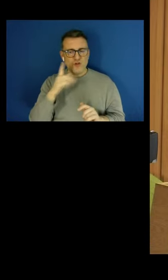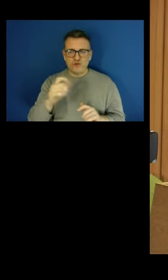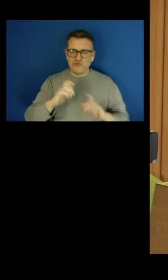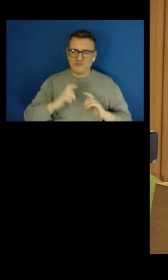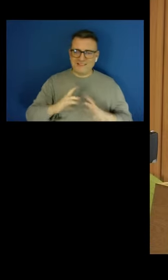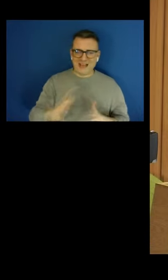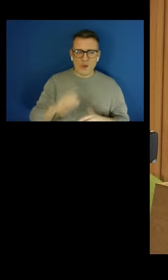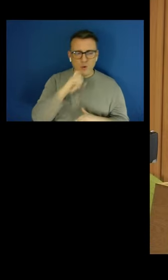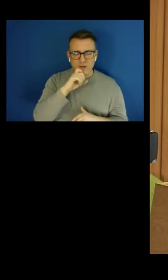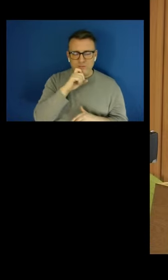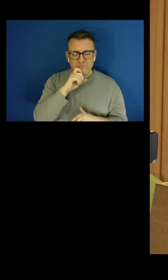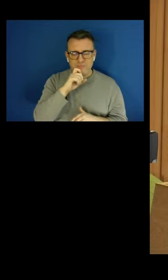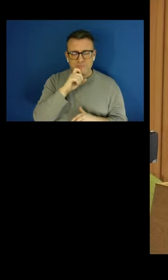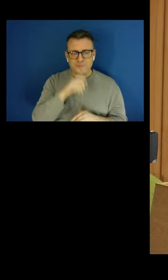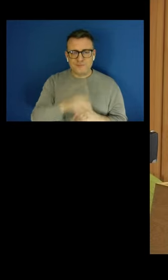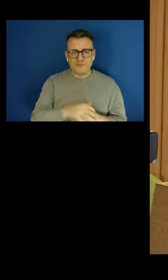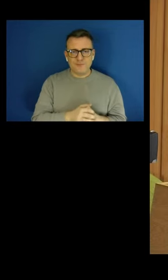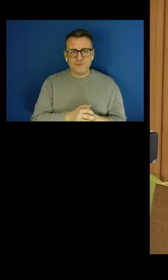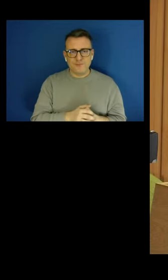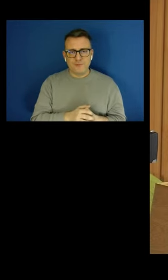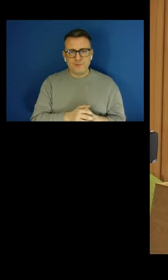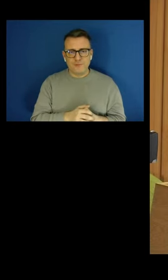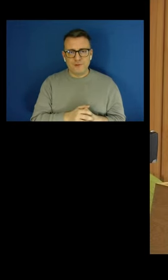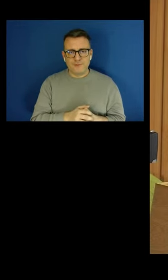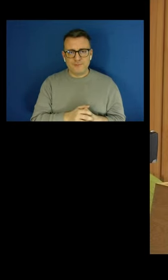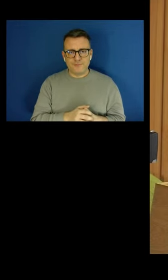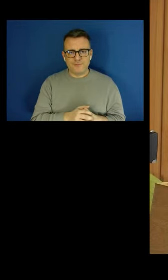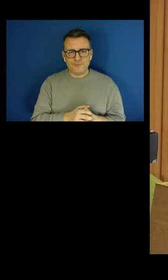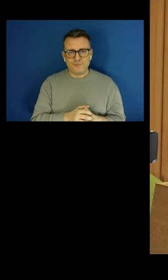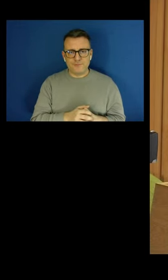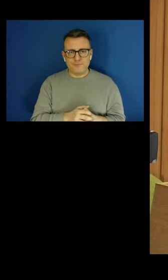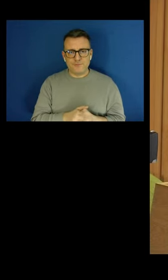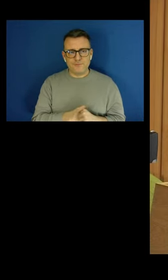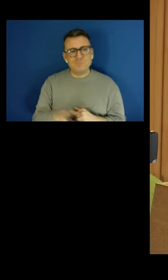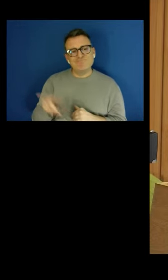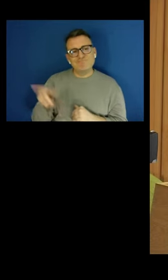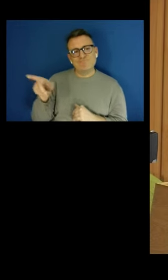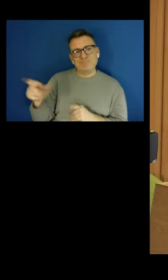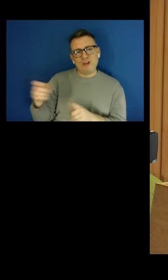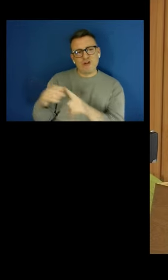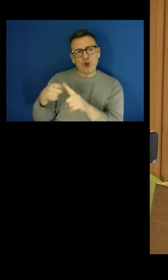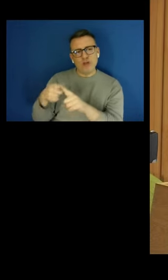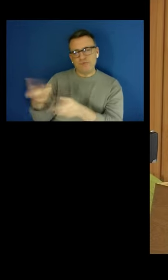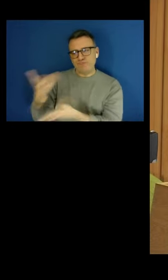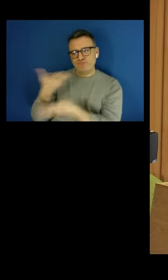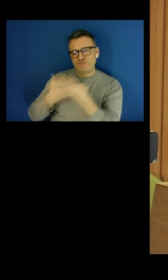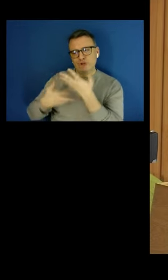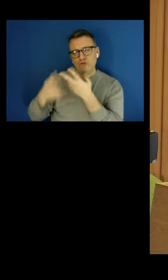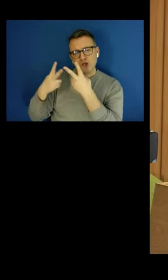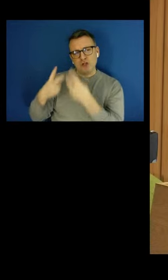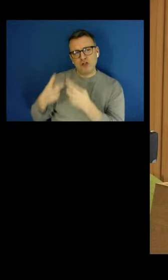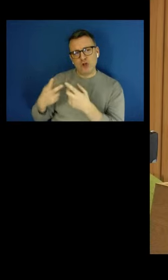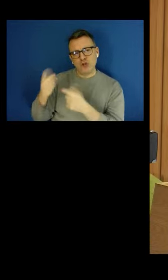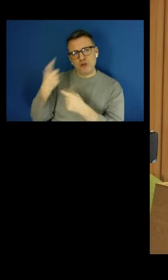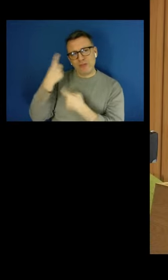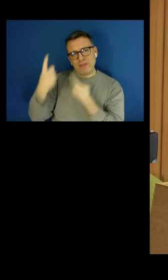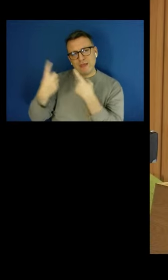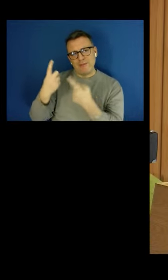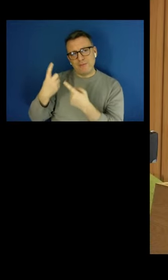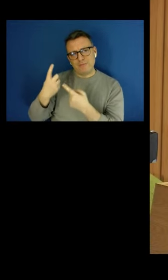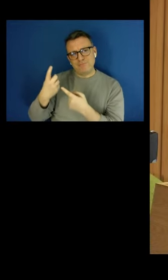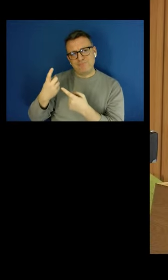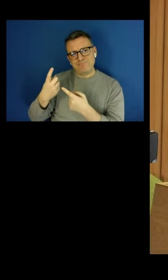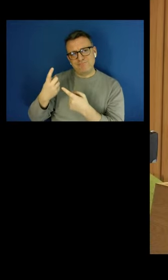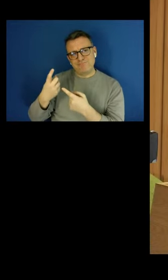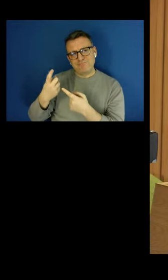Ideally, I think, the research that we've been hearing about should also consider whether this pension is going to be adequate as